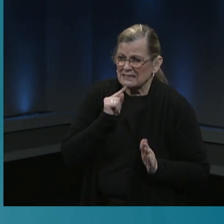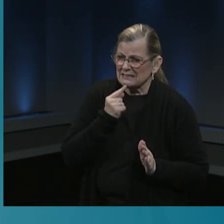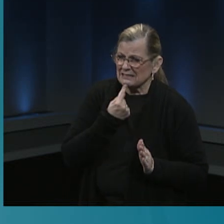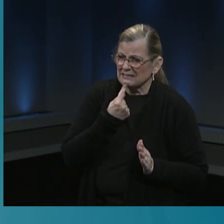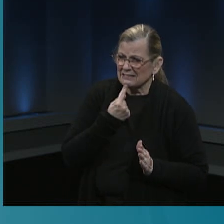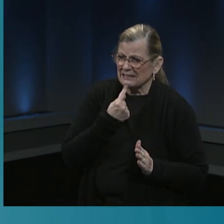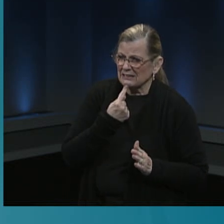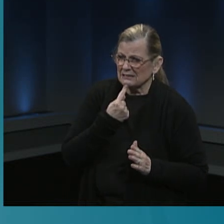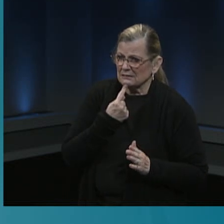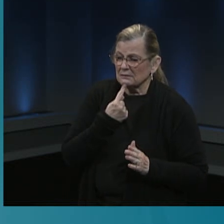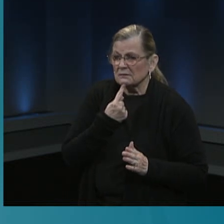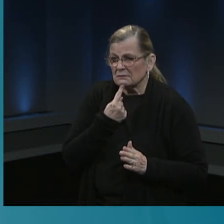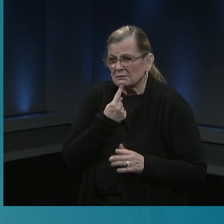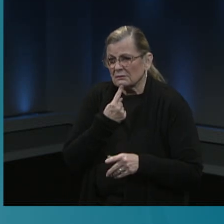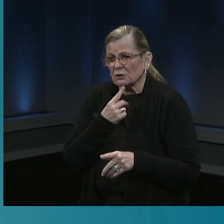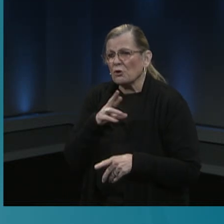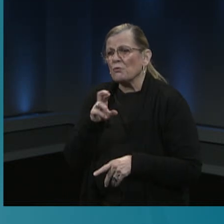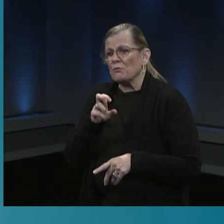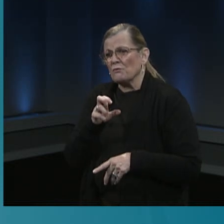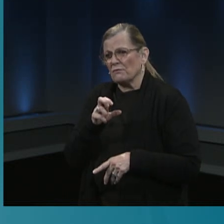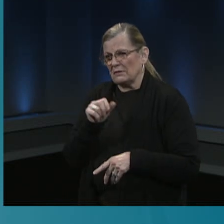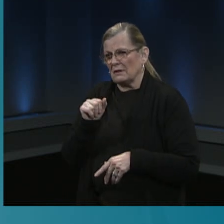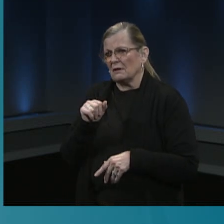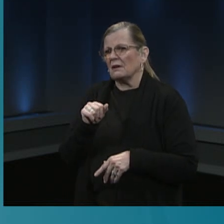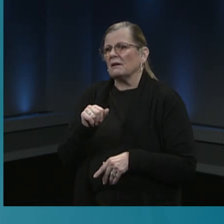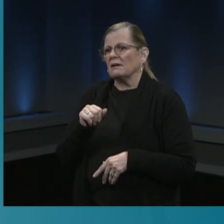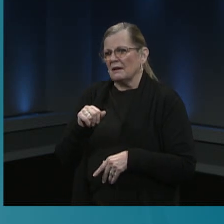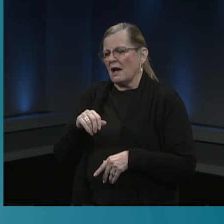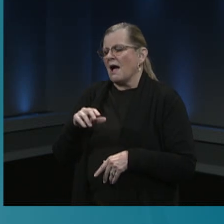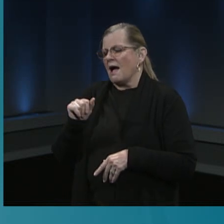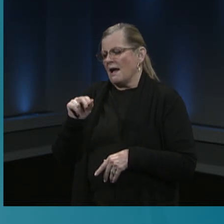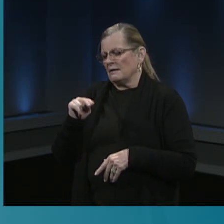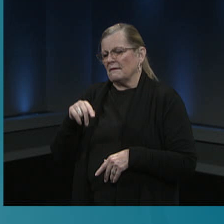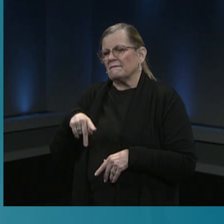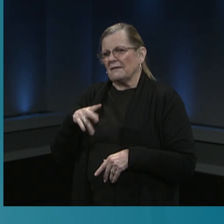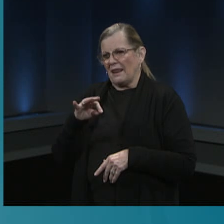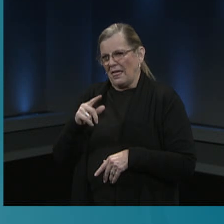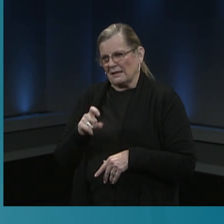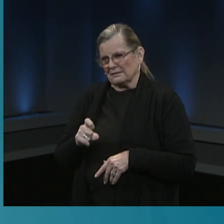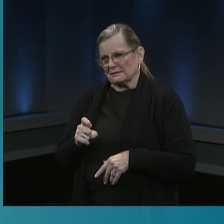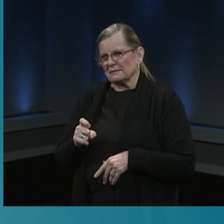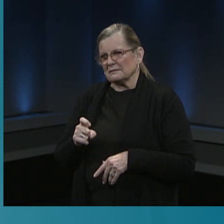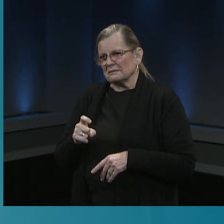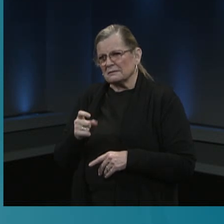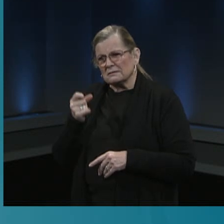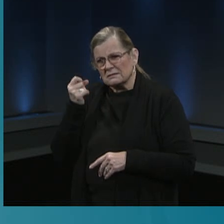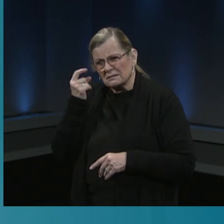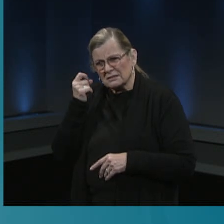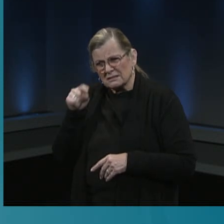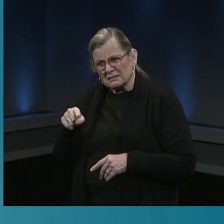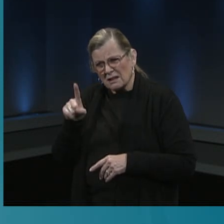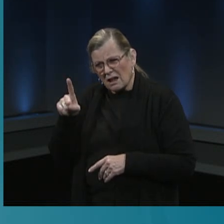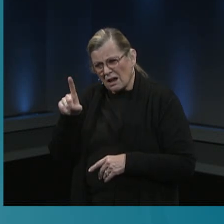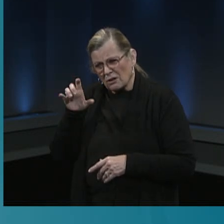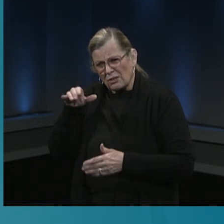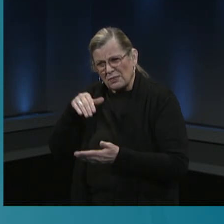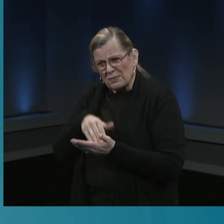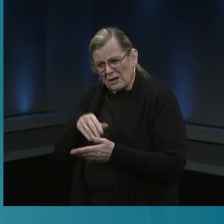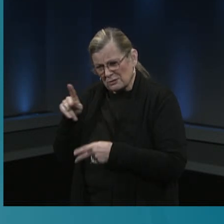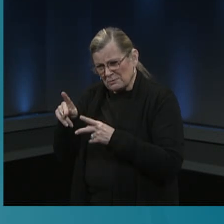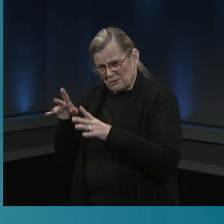These have occurred in a little more than one out of every 100,000 people who are vaccinated.